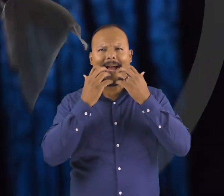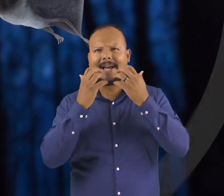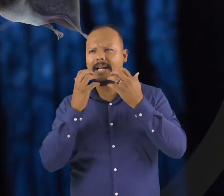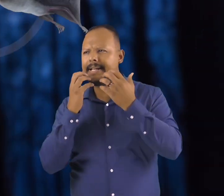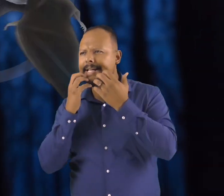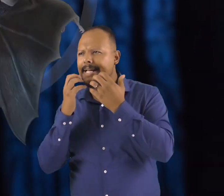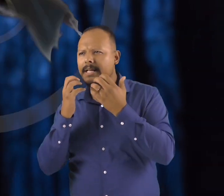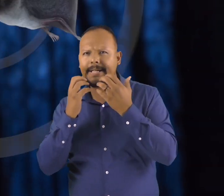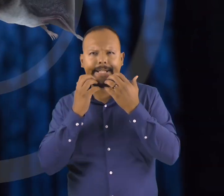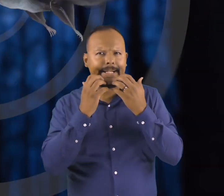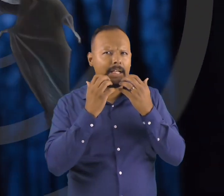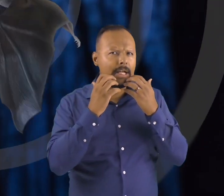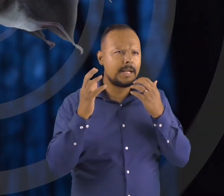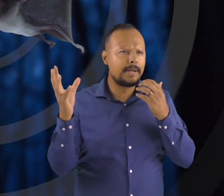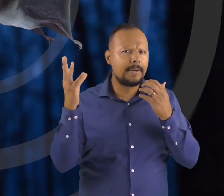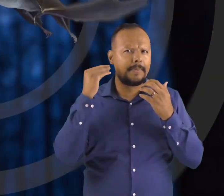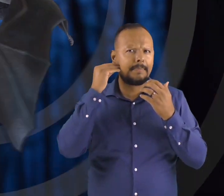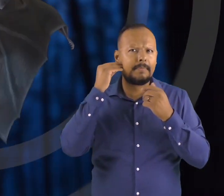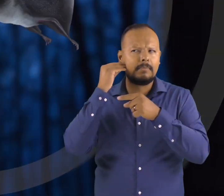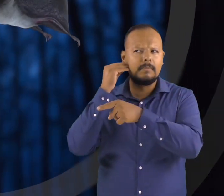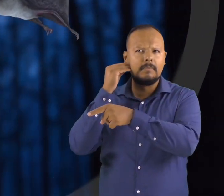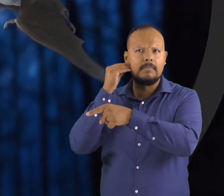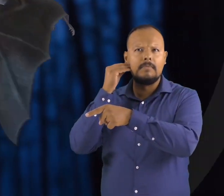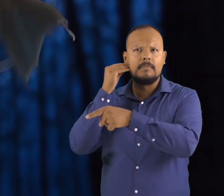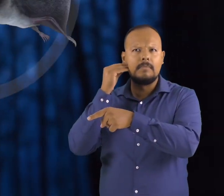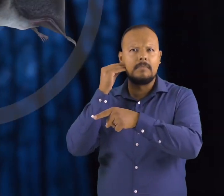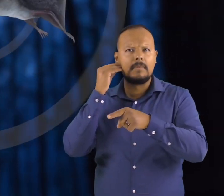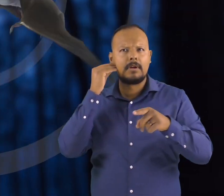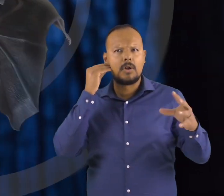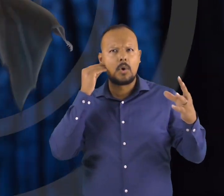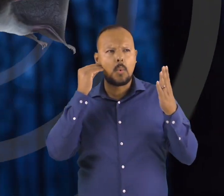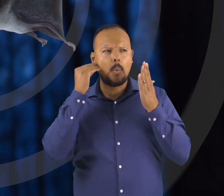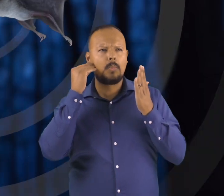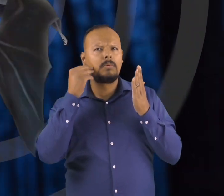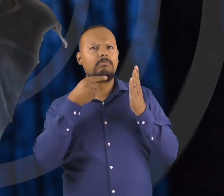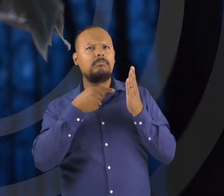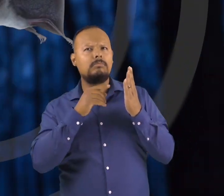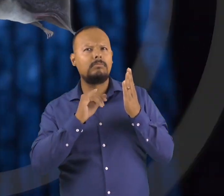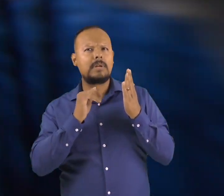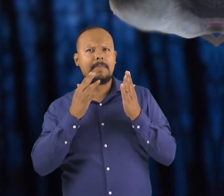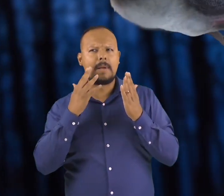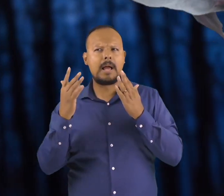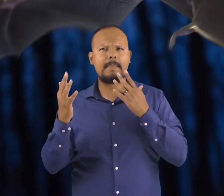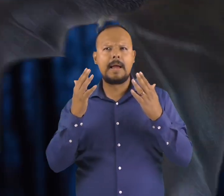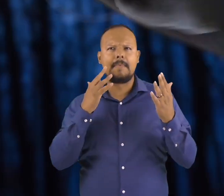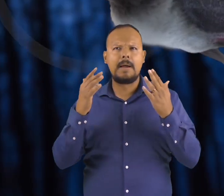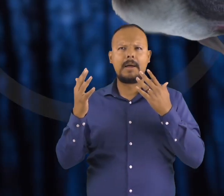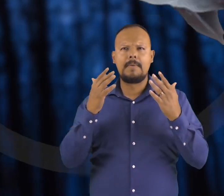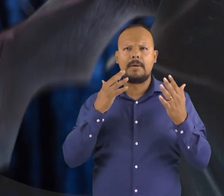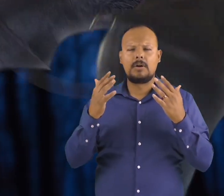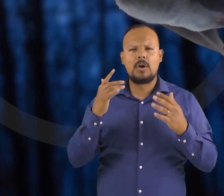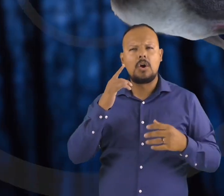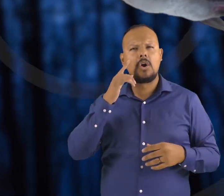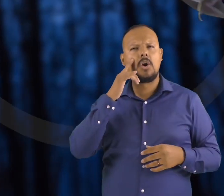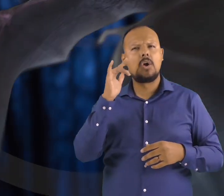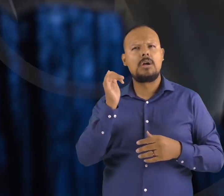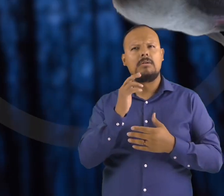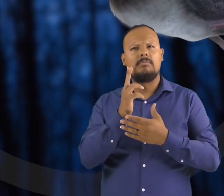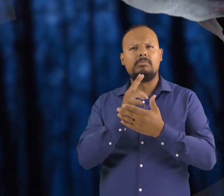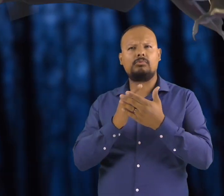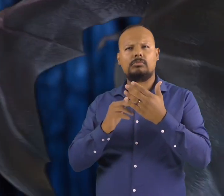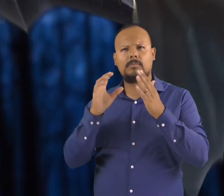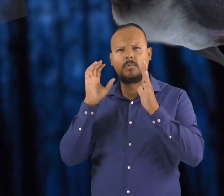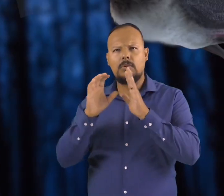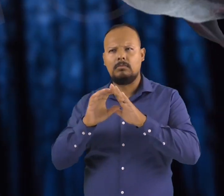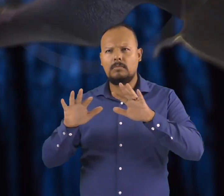and echoes back to the bat. Using the sound waves, they can create a picture of exactly